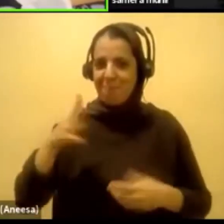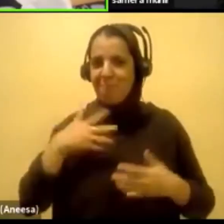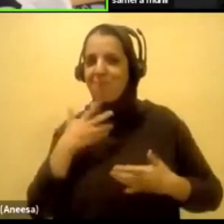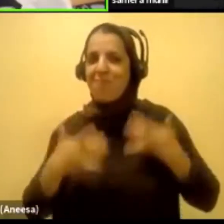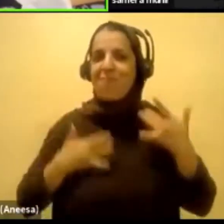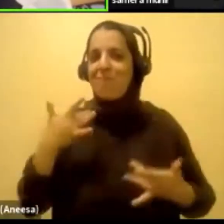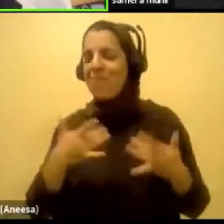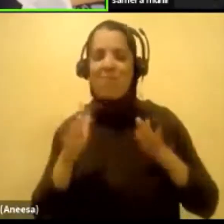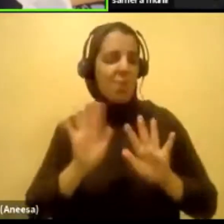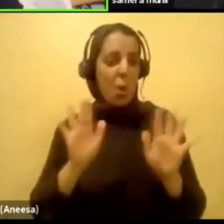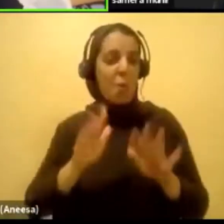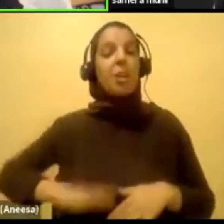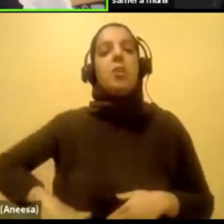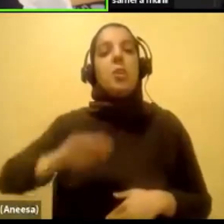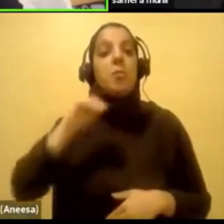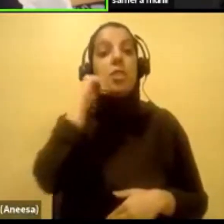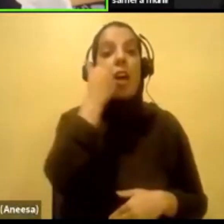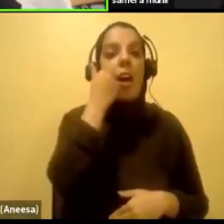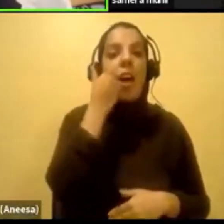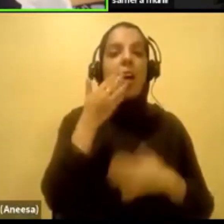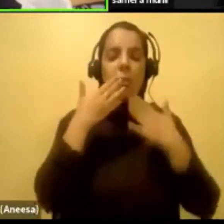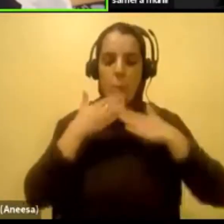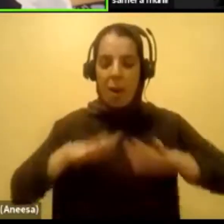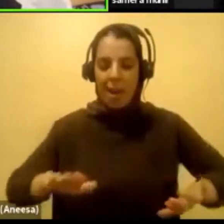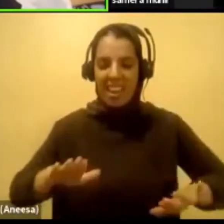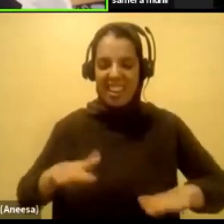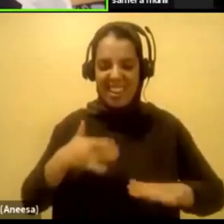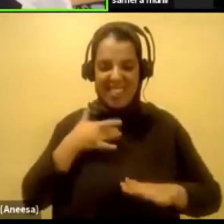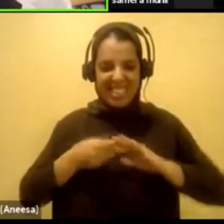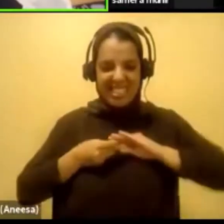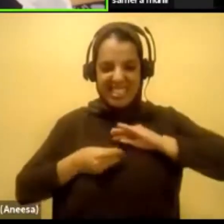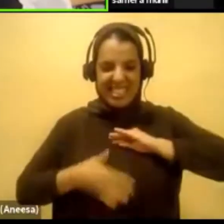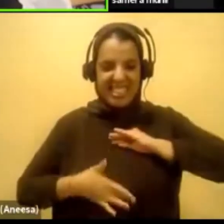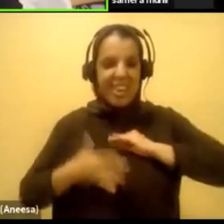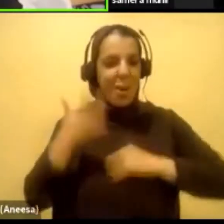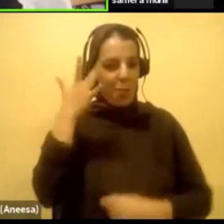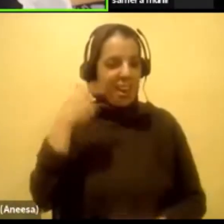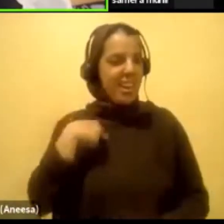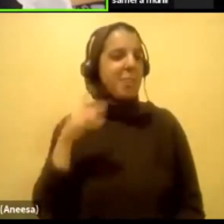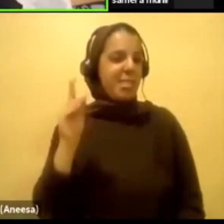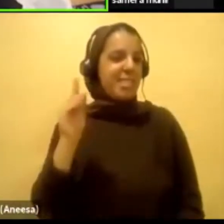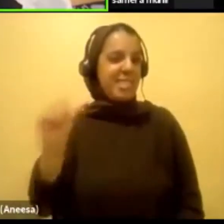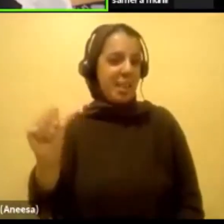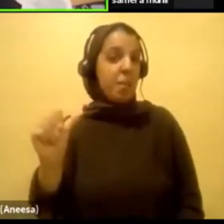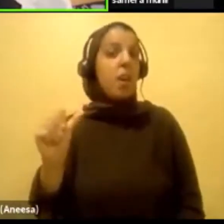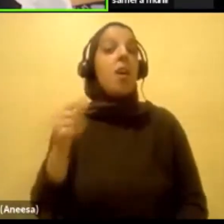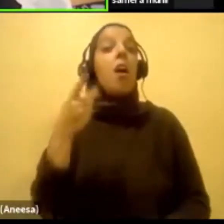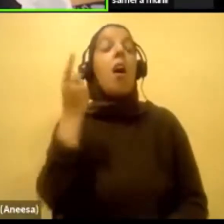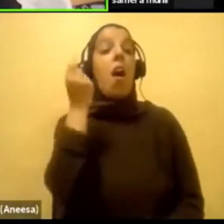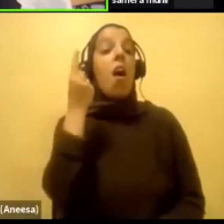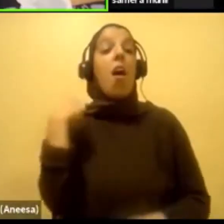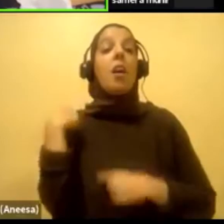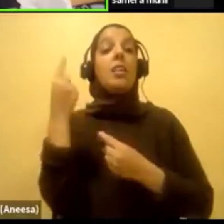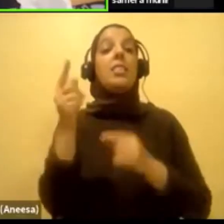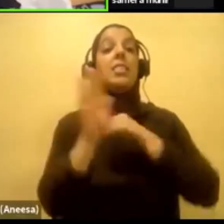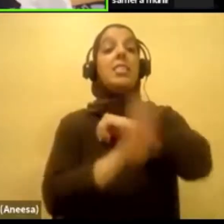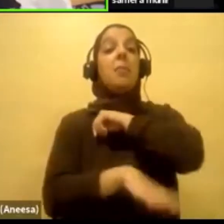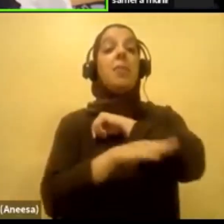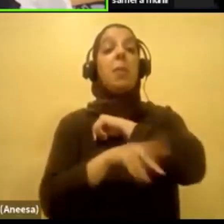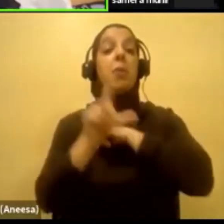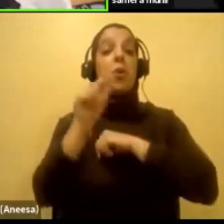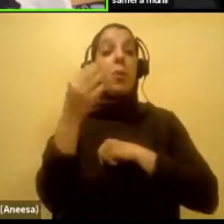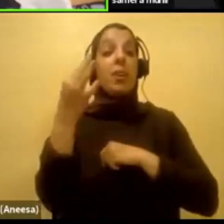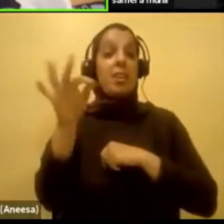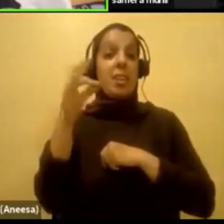very quiet, very insecure about myself and my disability. However, since September 2019, I got in touch with Holland